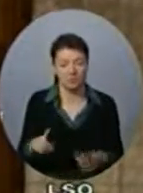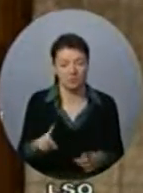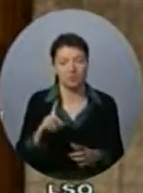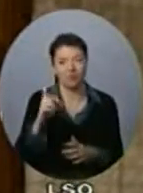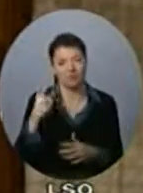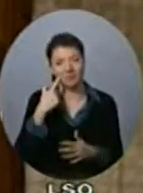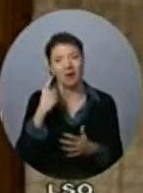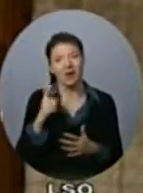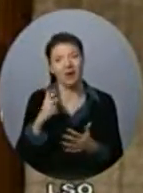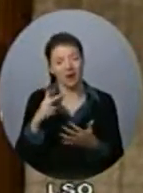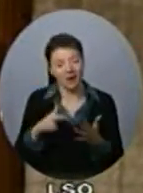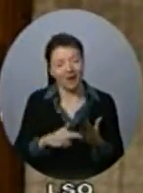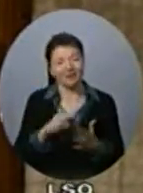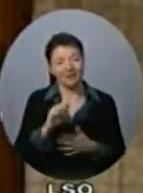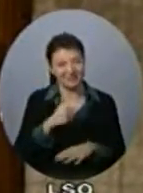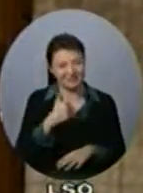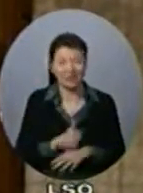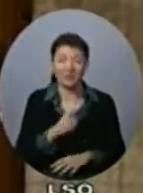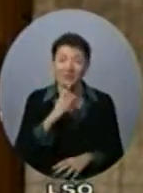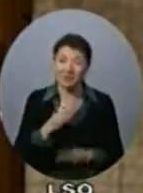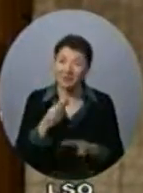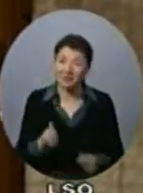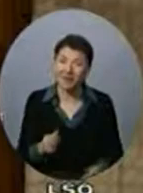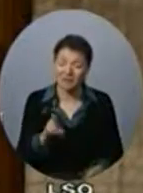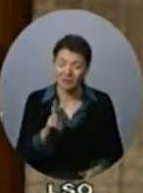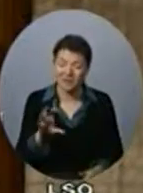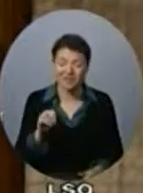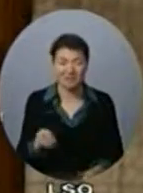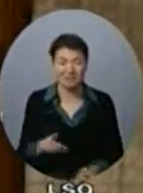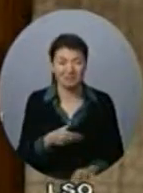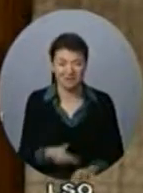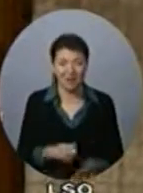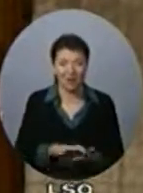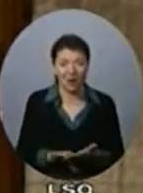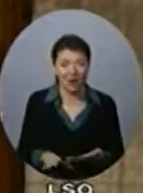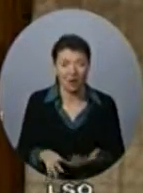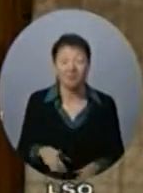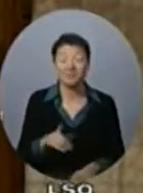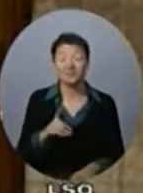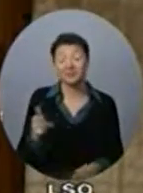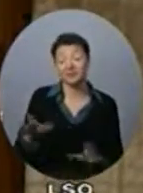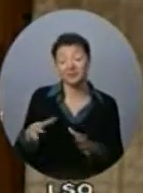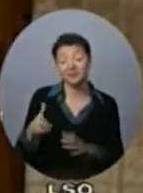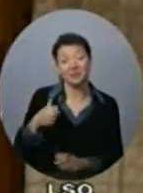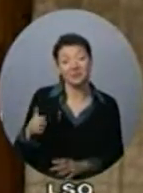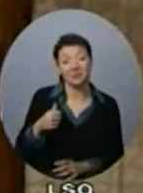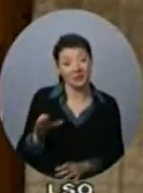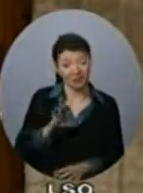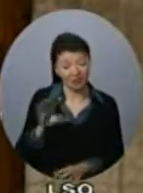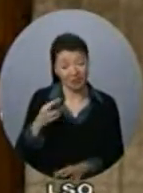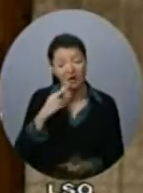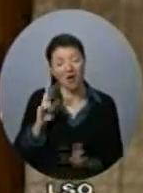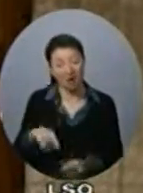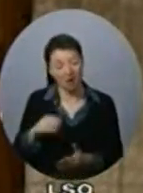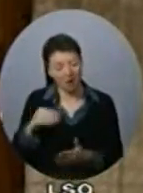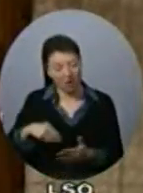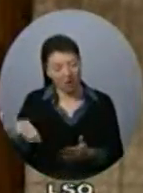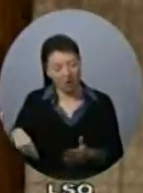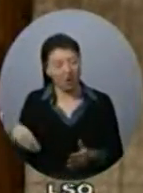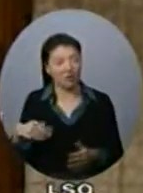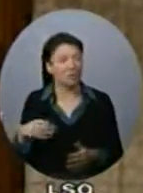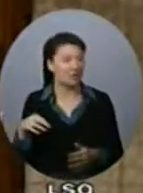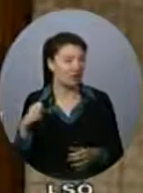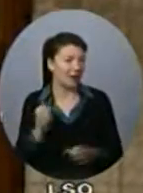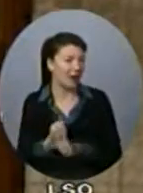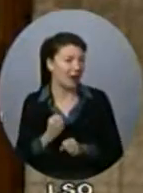billion dollars had already been spent. Again, Canada's departmental performance report reveals what the minister will not. The